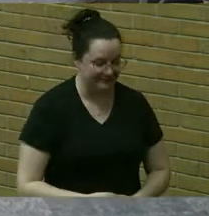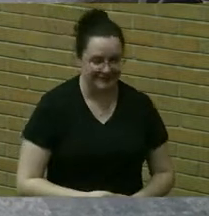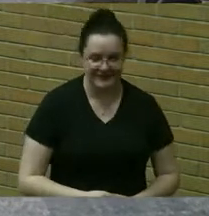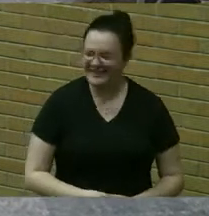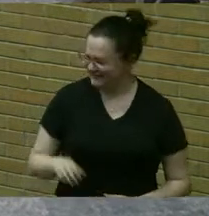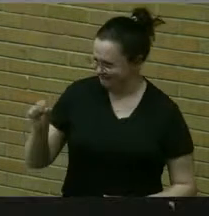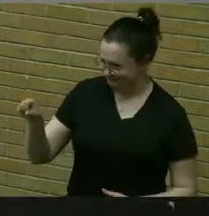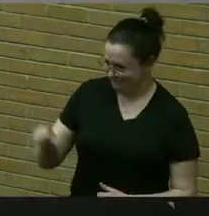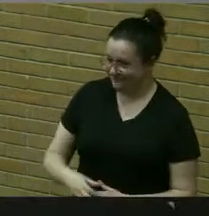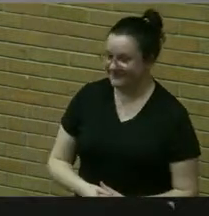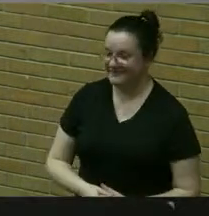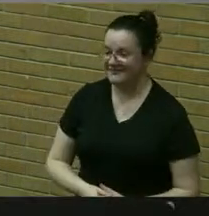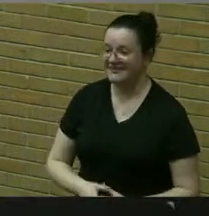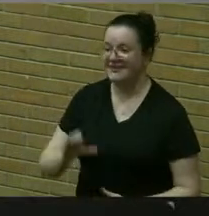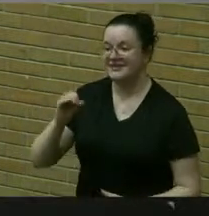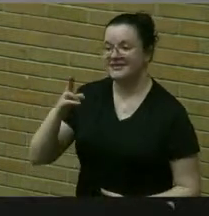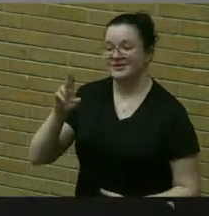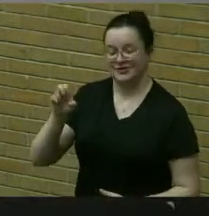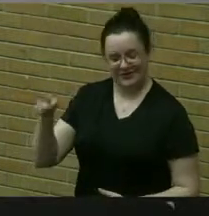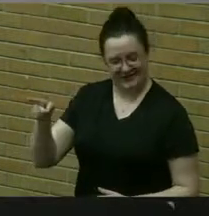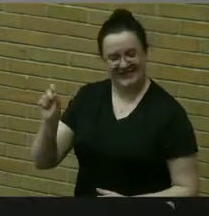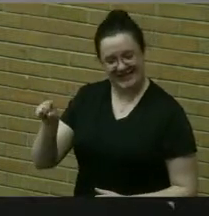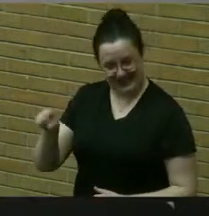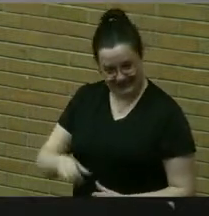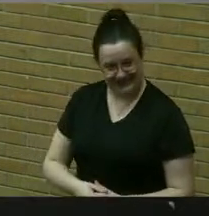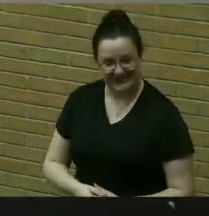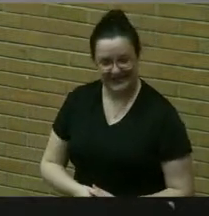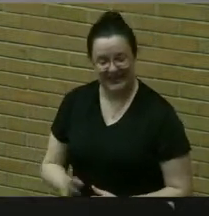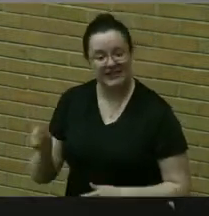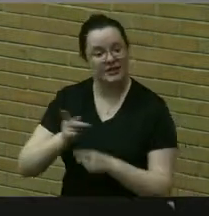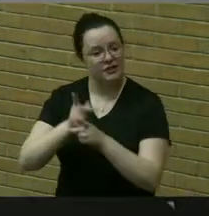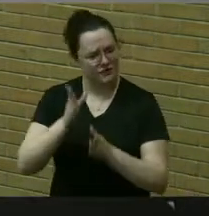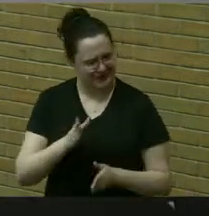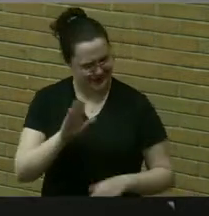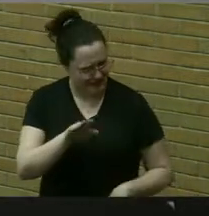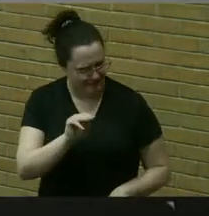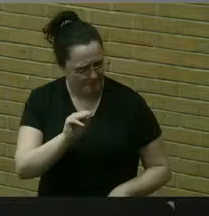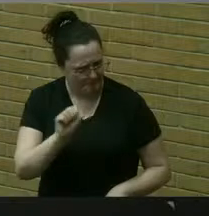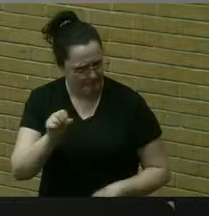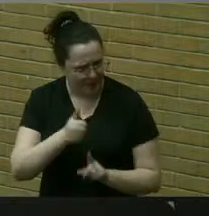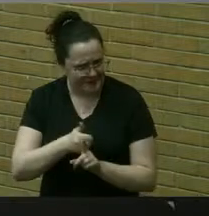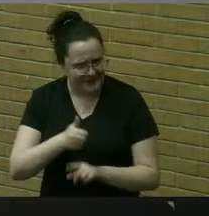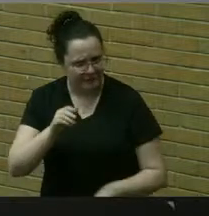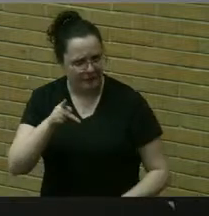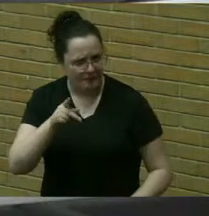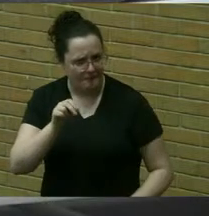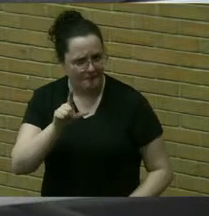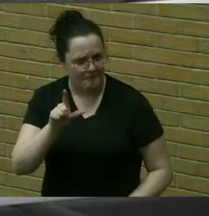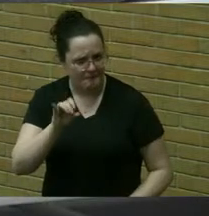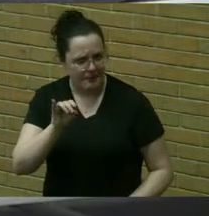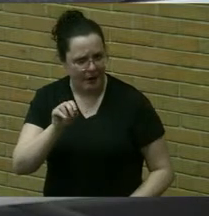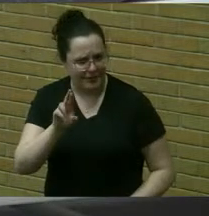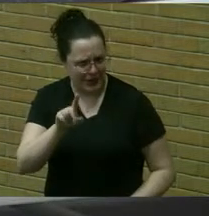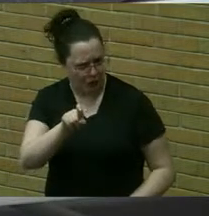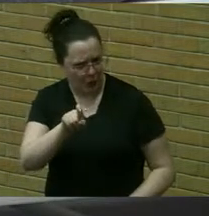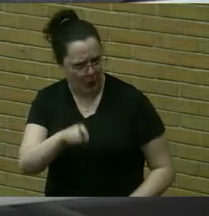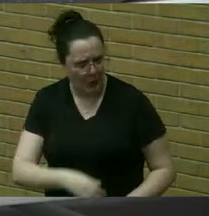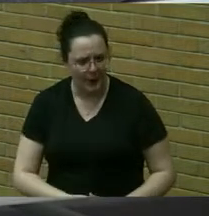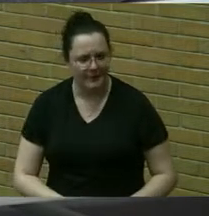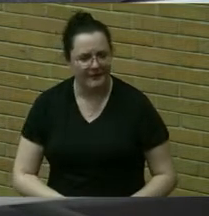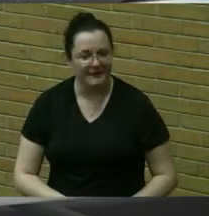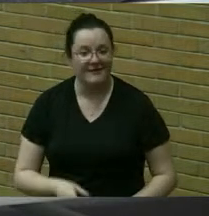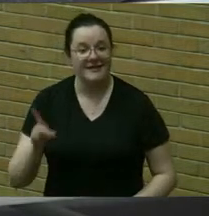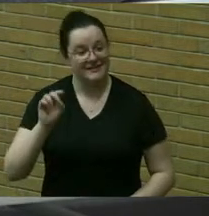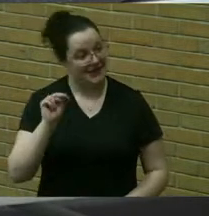covers nicely in green and you don't have to mow it as a pollinator i'm no masking as i'm i have i have yard